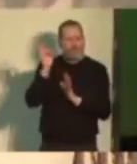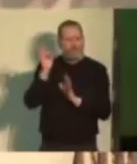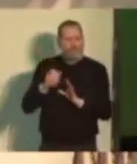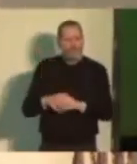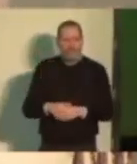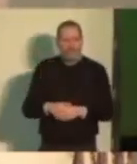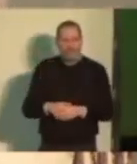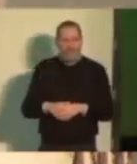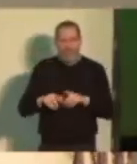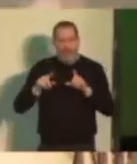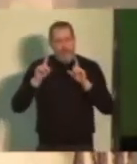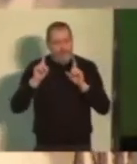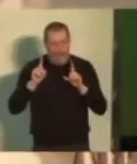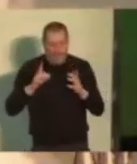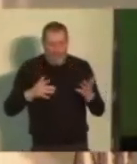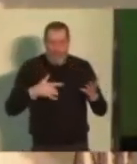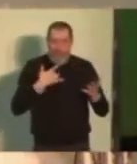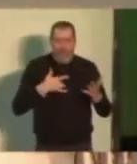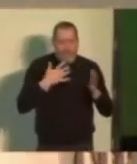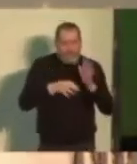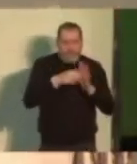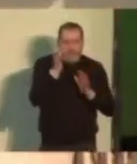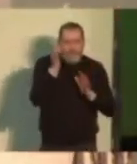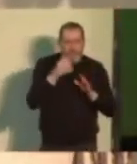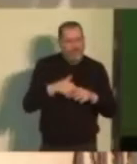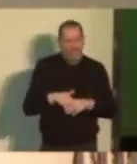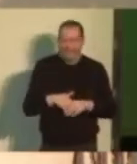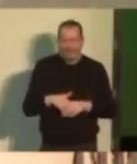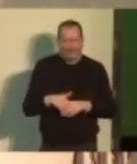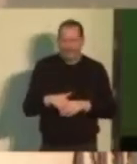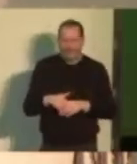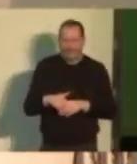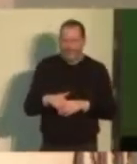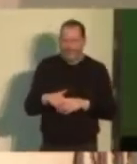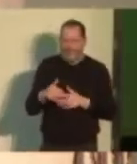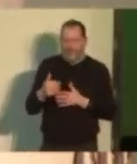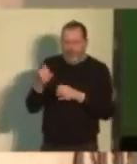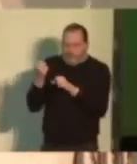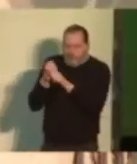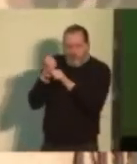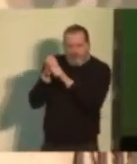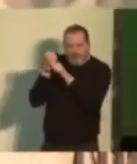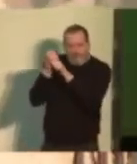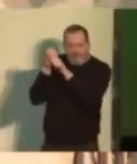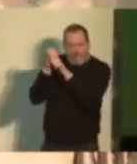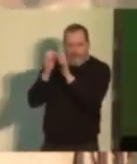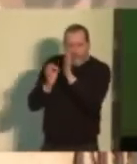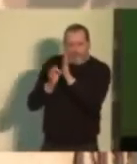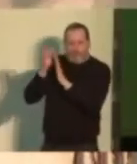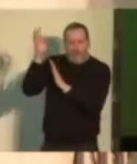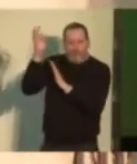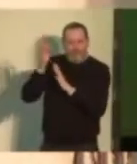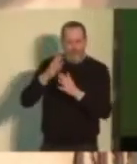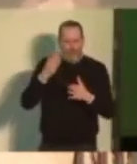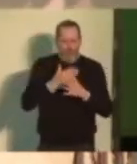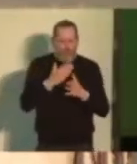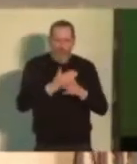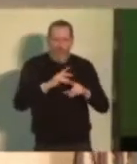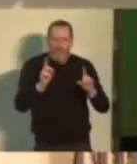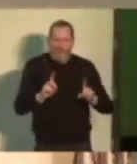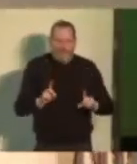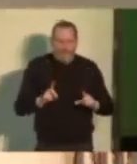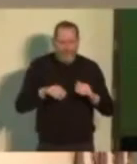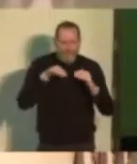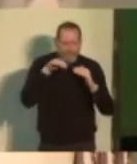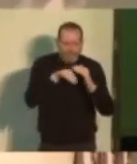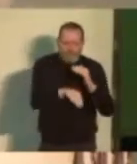And yet what we are seeing despite all of the increase in productivity is working people seeing in many cases a